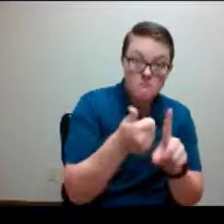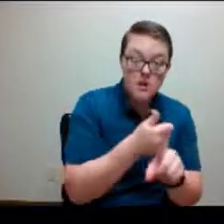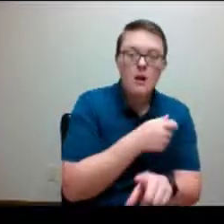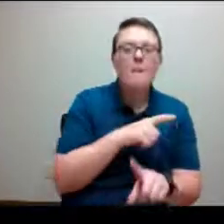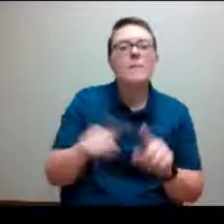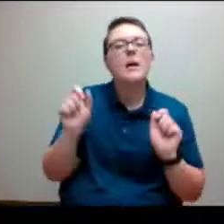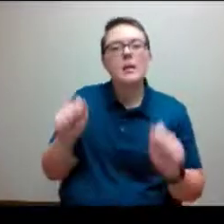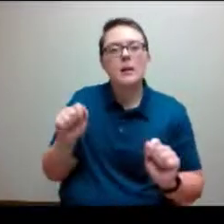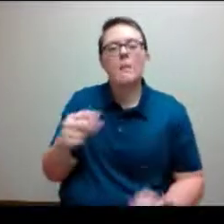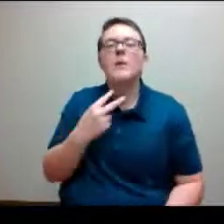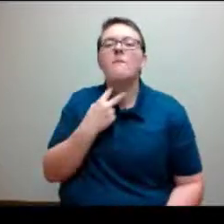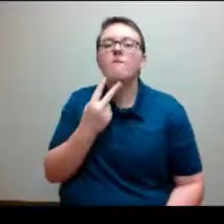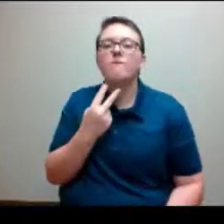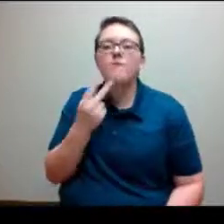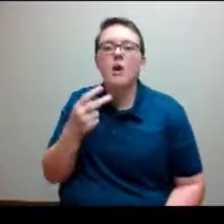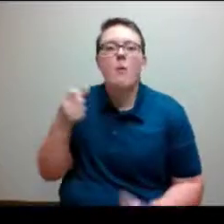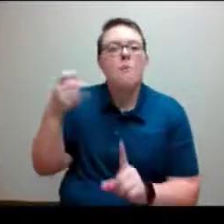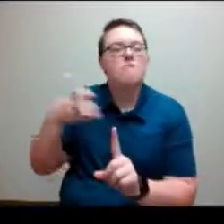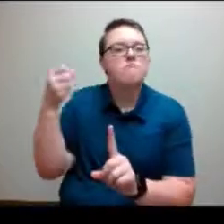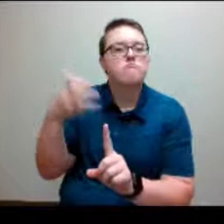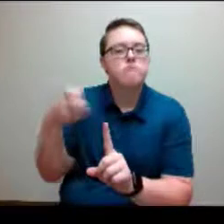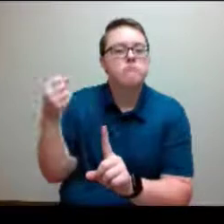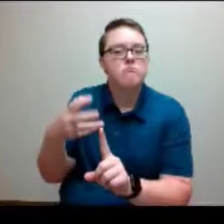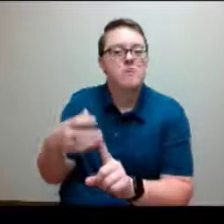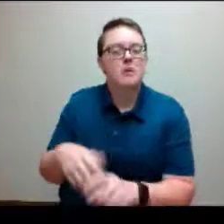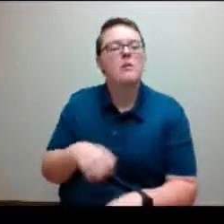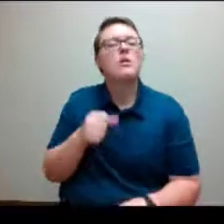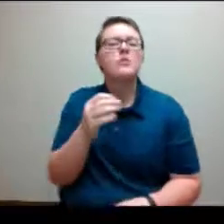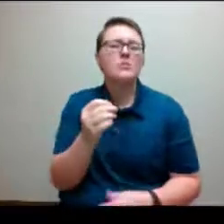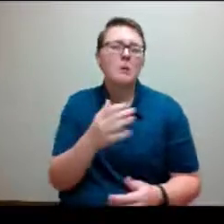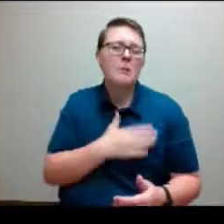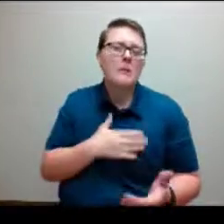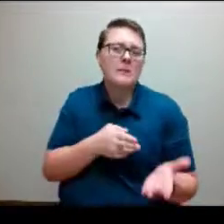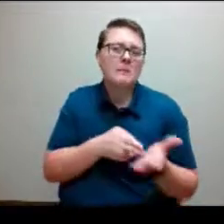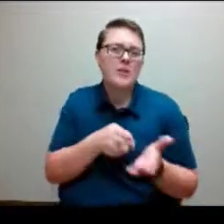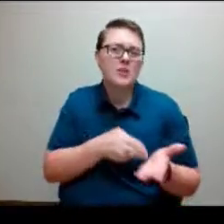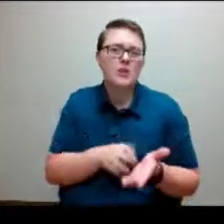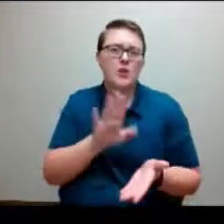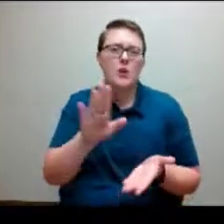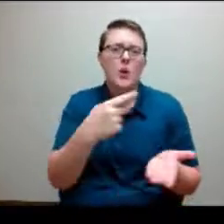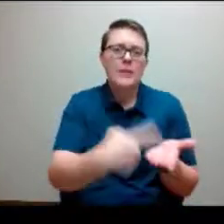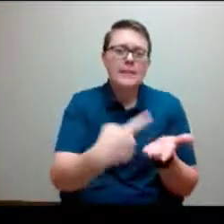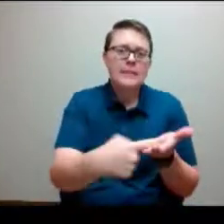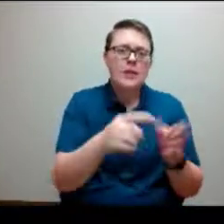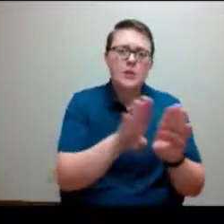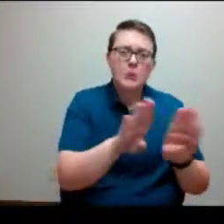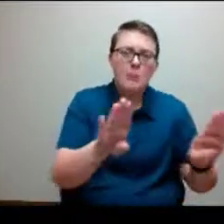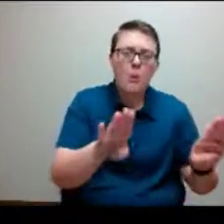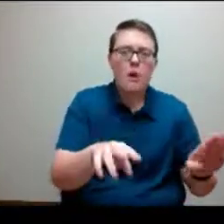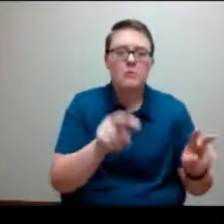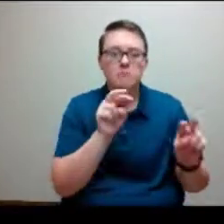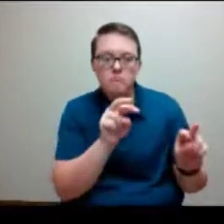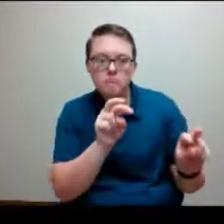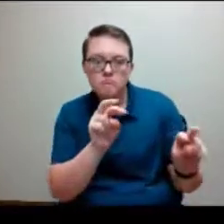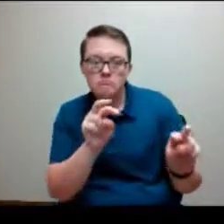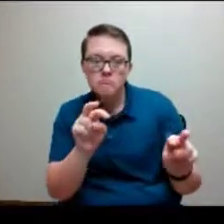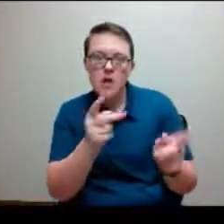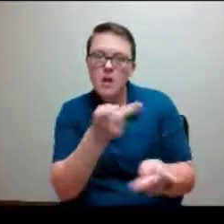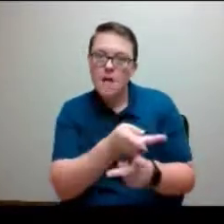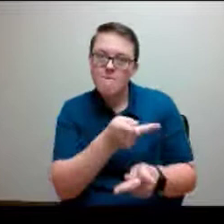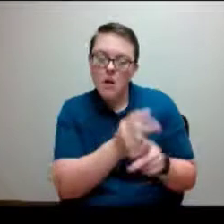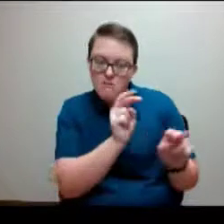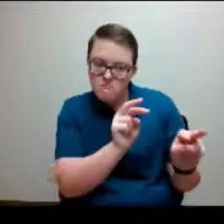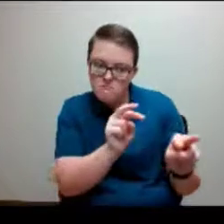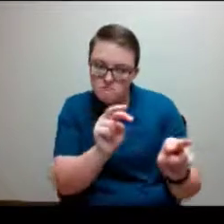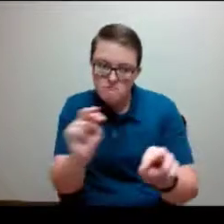definitely make sure that you're monitoring those discussion boards. Post closely. Make sure that you're monitoring